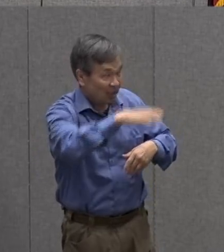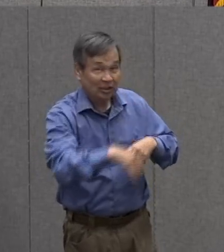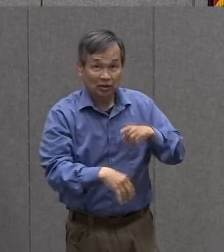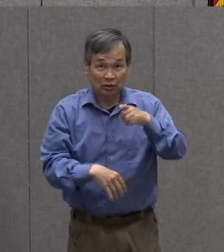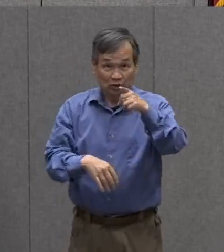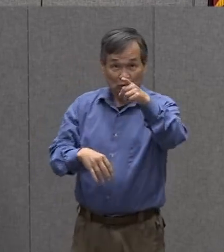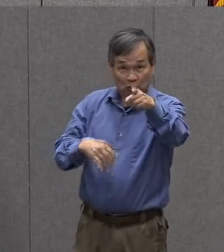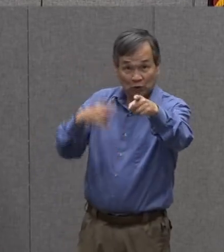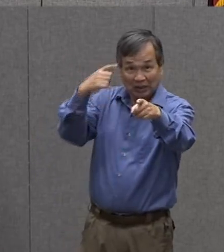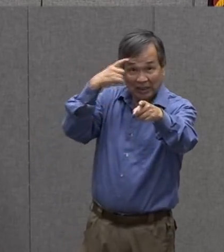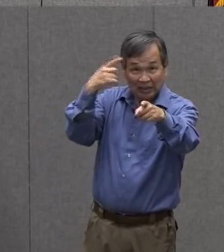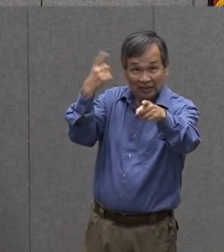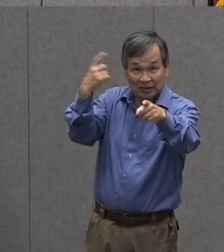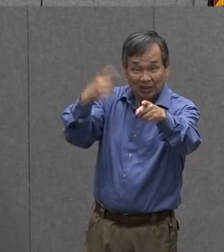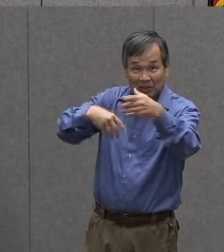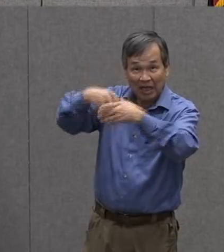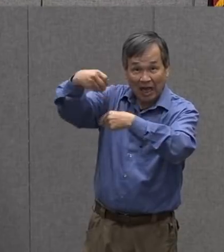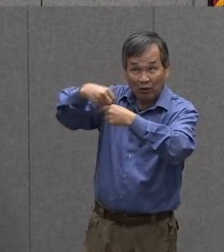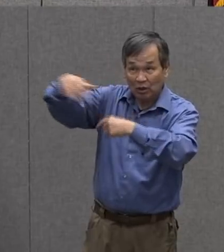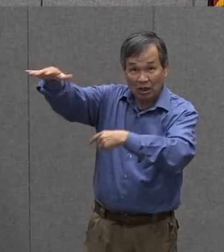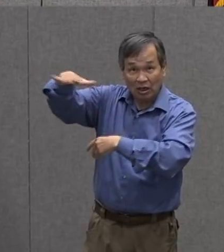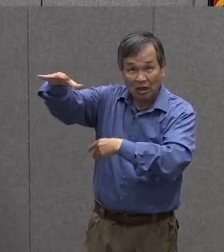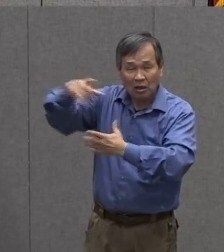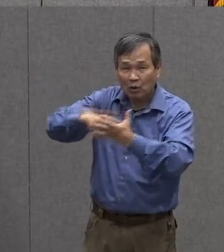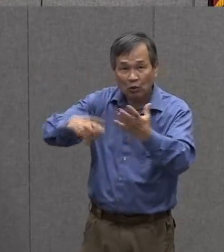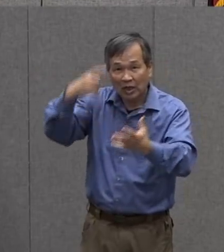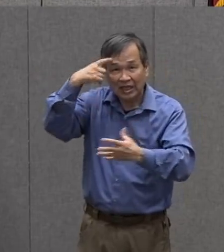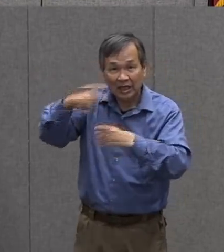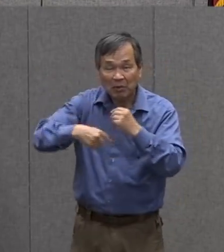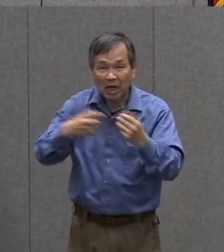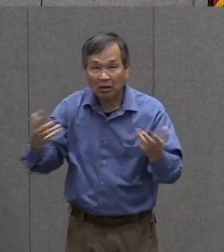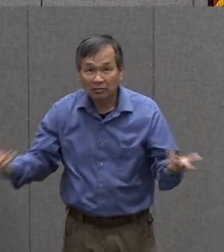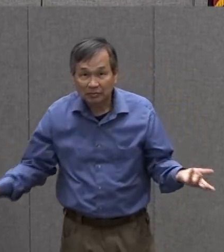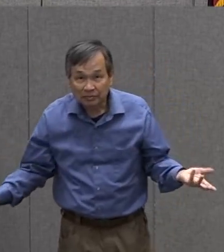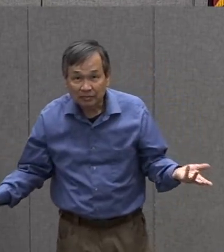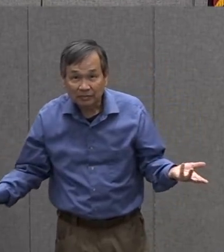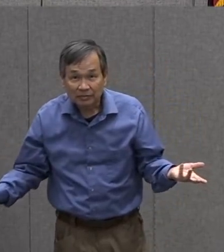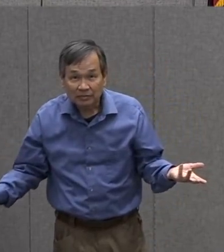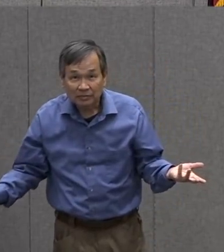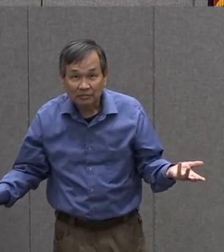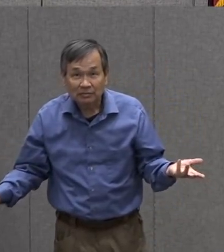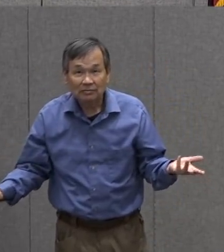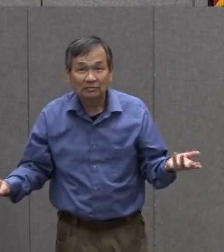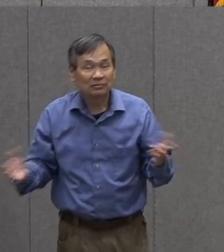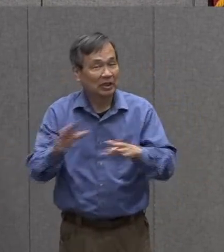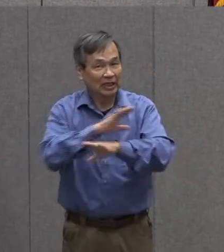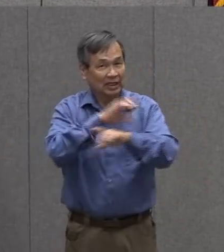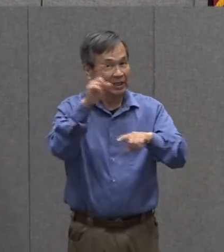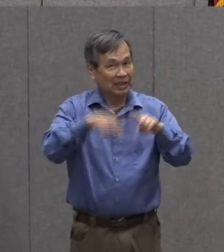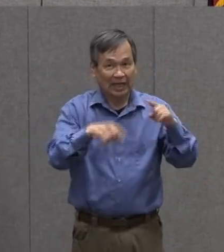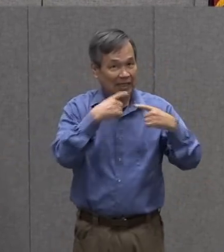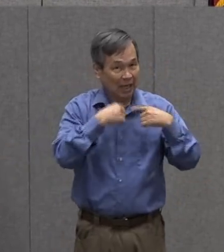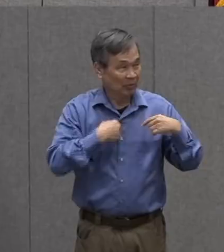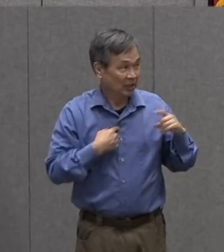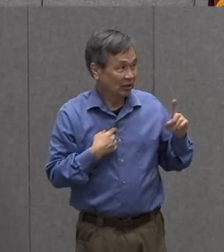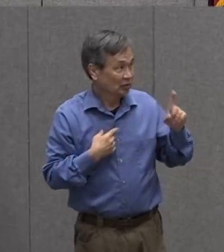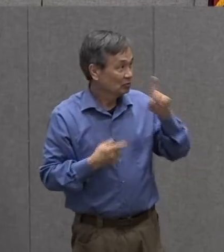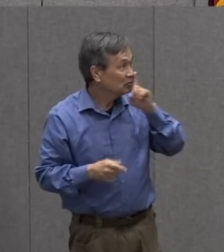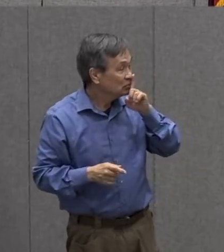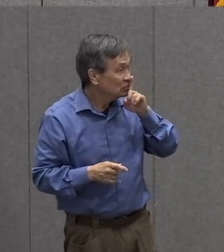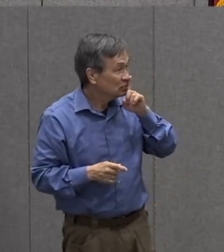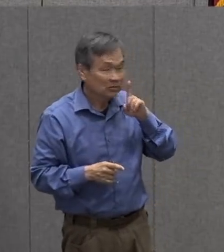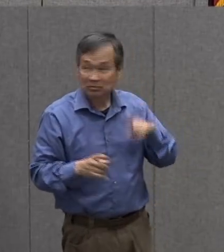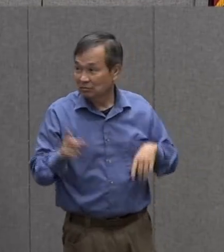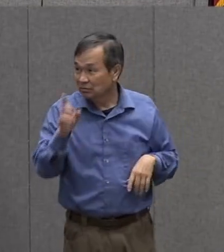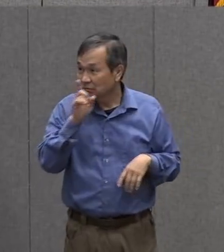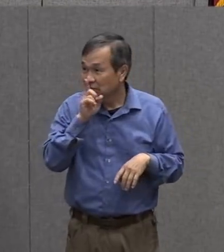something that's outside what are you thinking about hmm don't tell me Diane don't tell me can